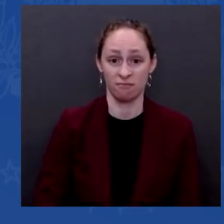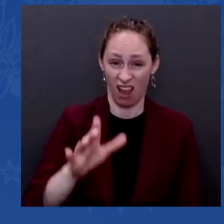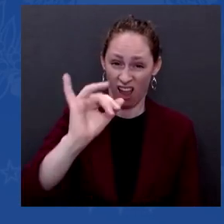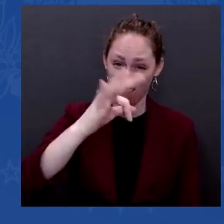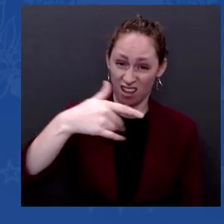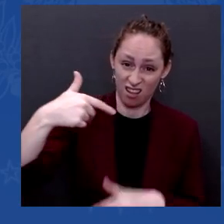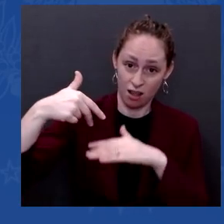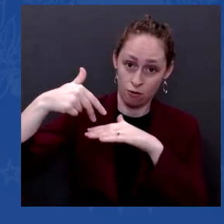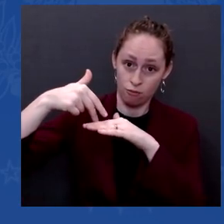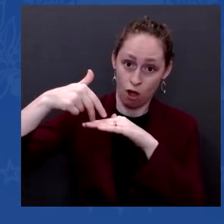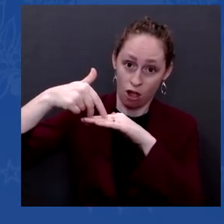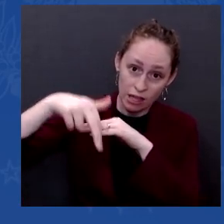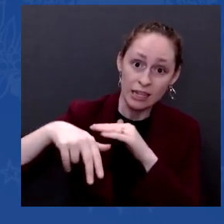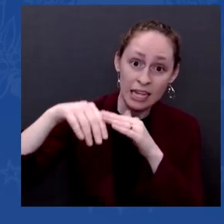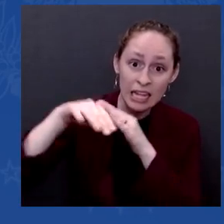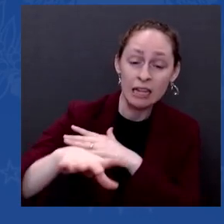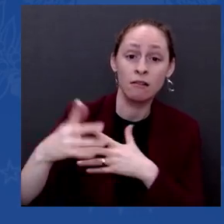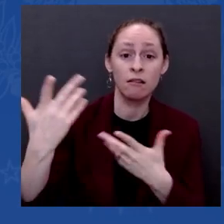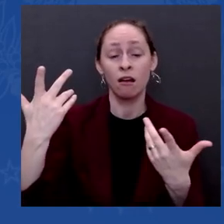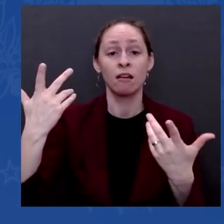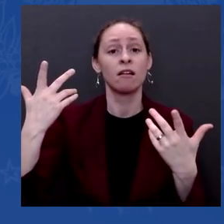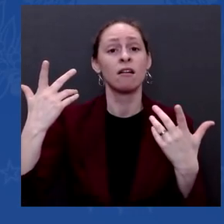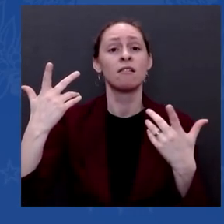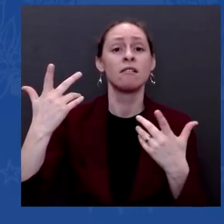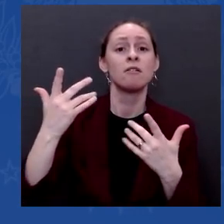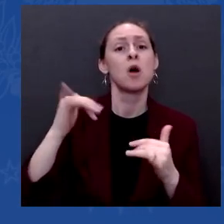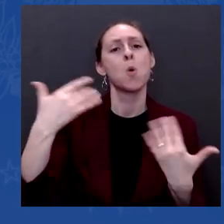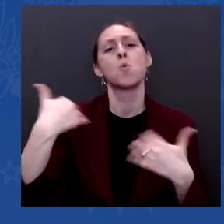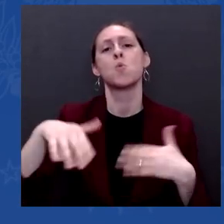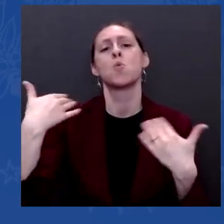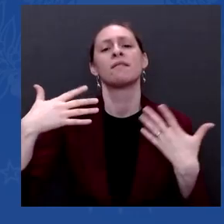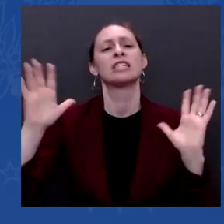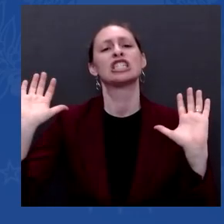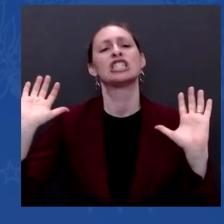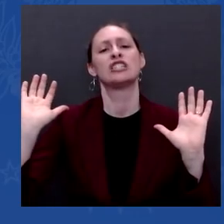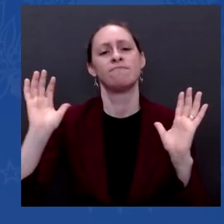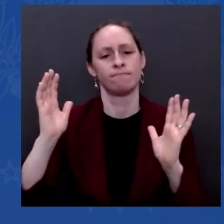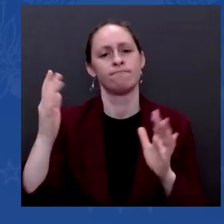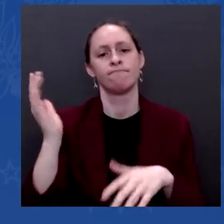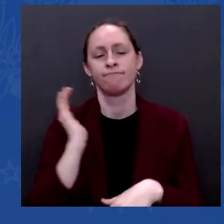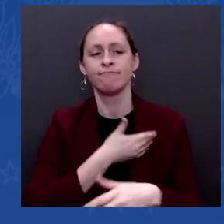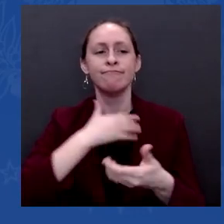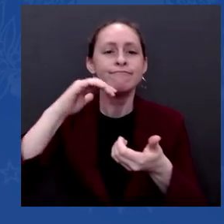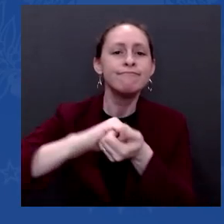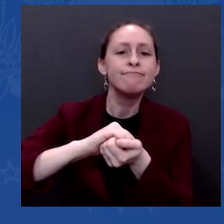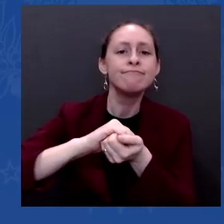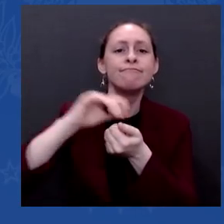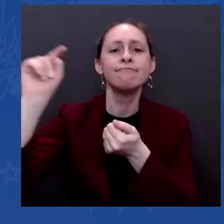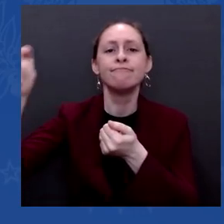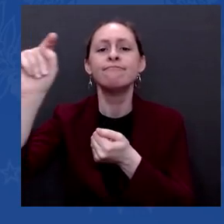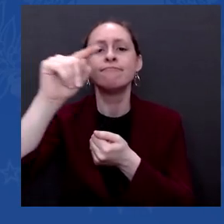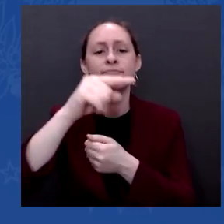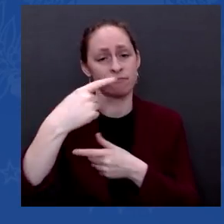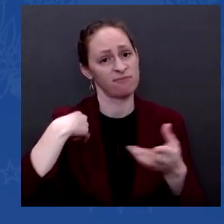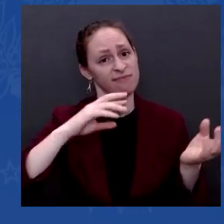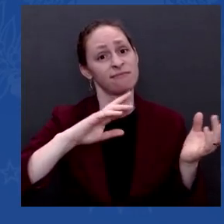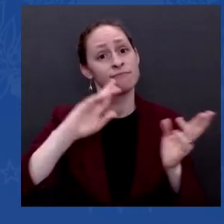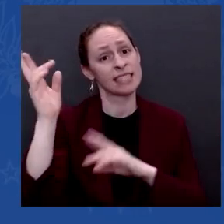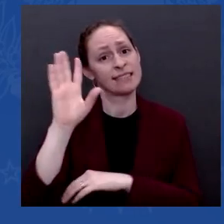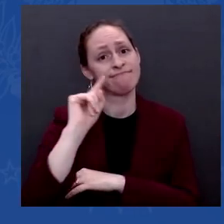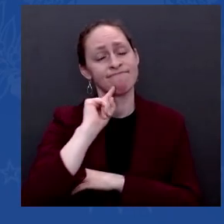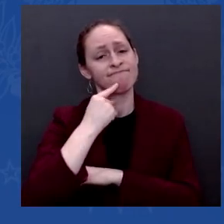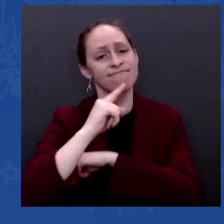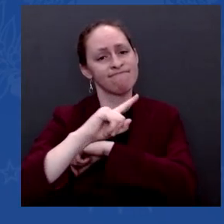allies and partners are ready to impose severe cost and significant harm on Russia and the Russian economy.